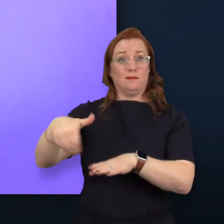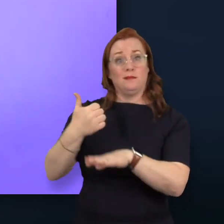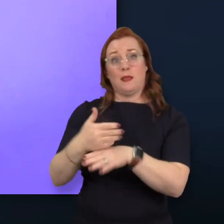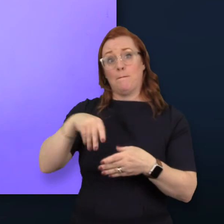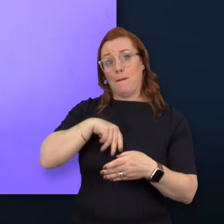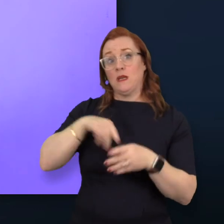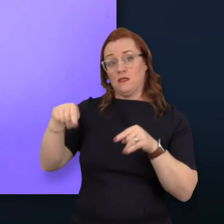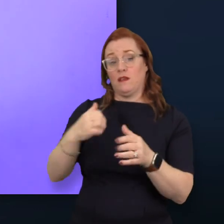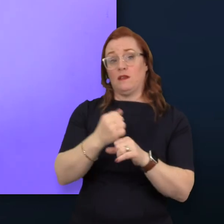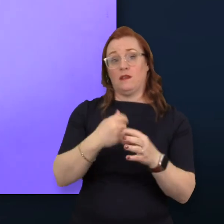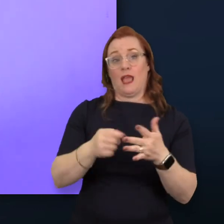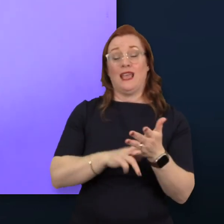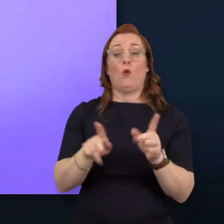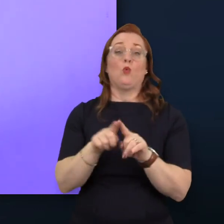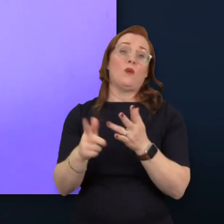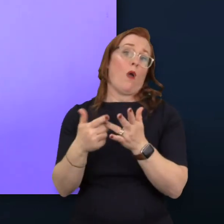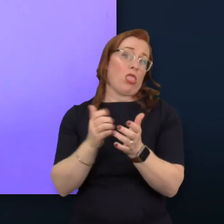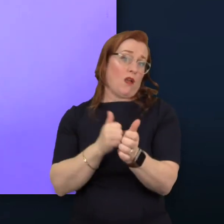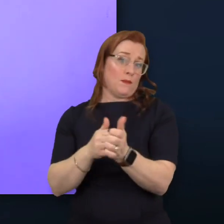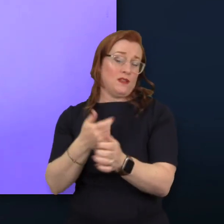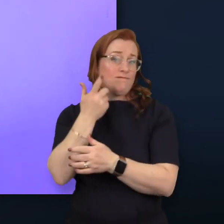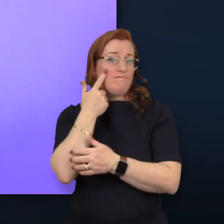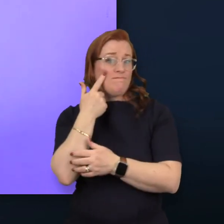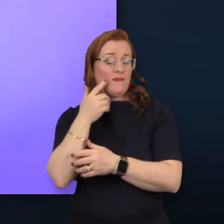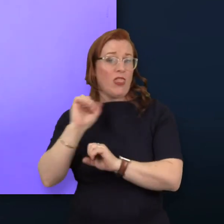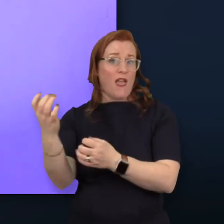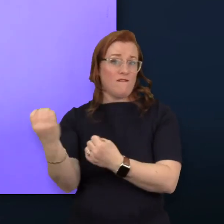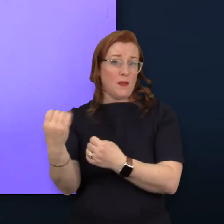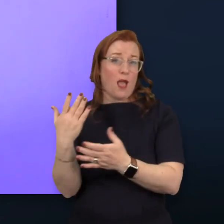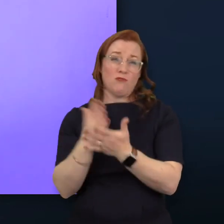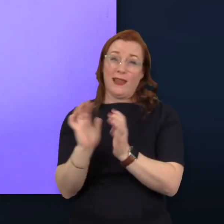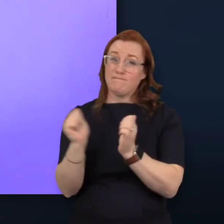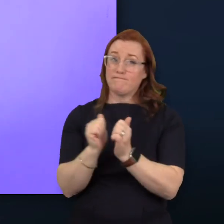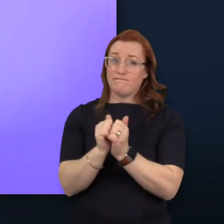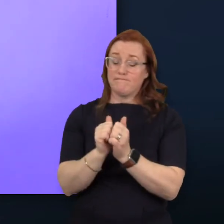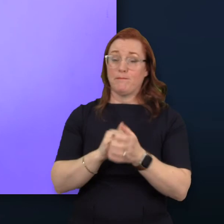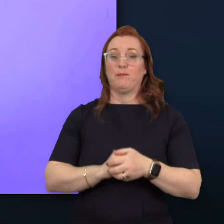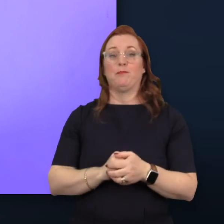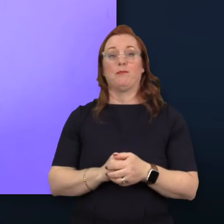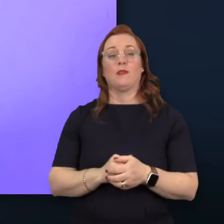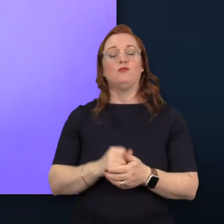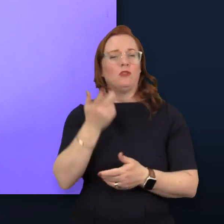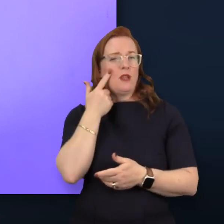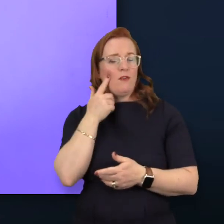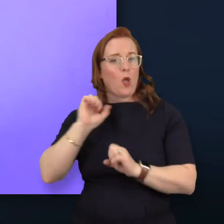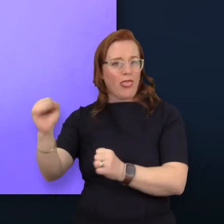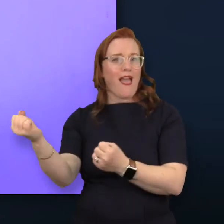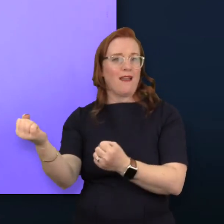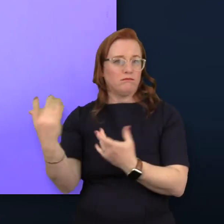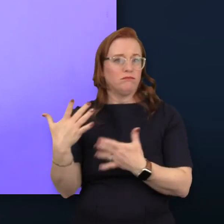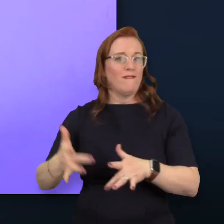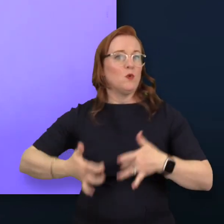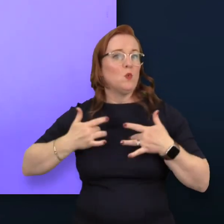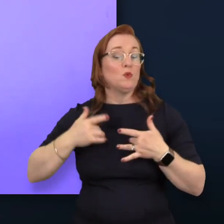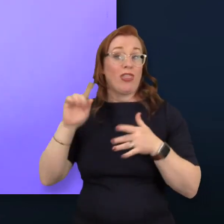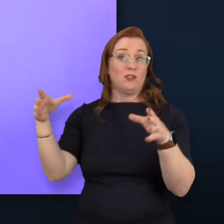already mentioned by the FCA and the ABI. I'd like you to just watch what this group of